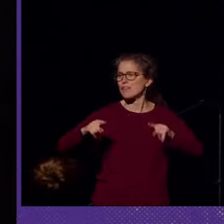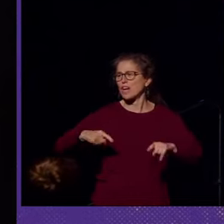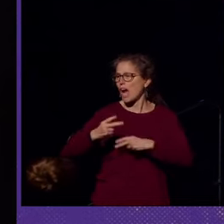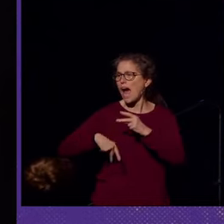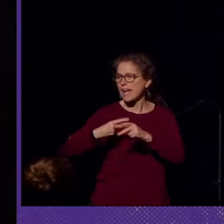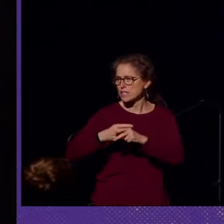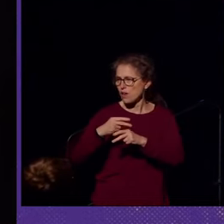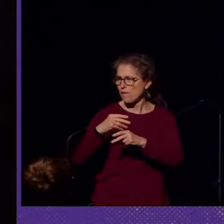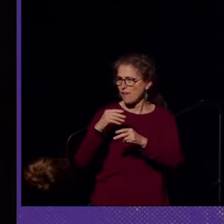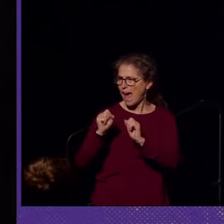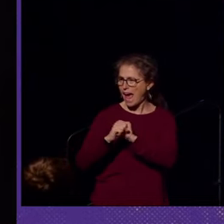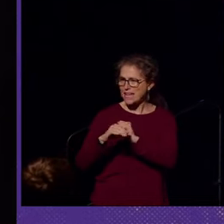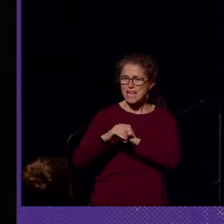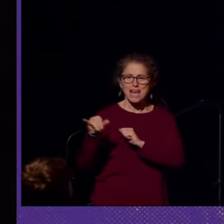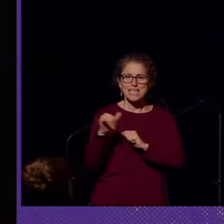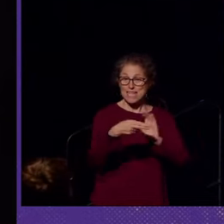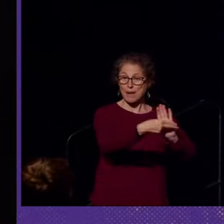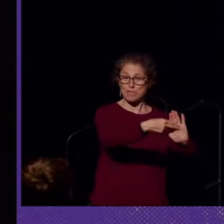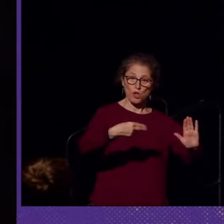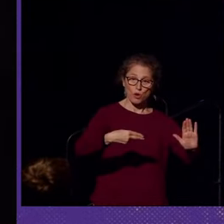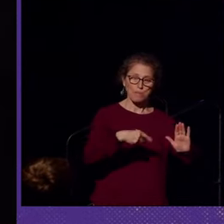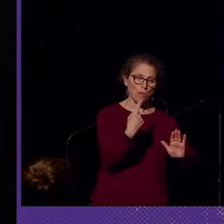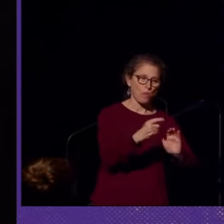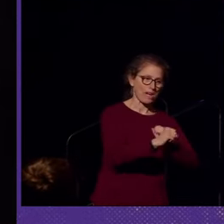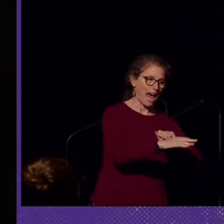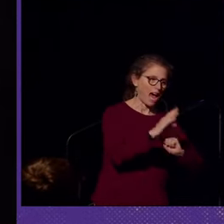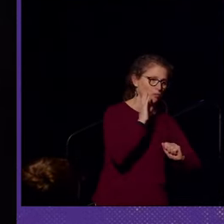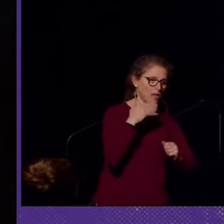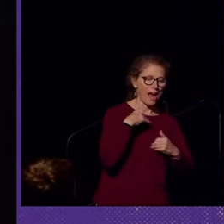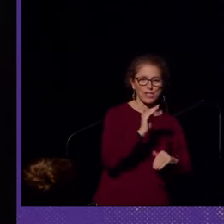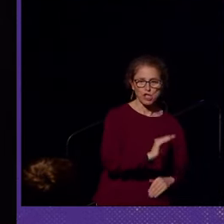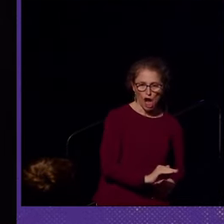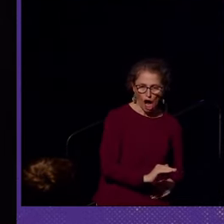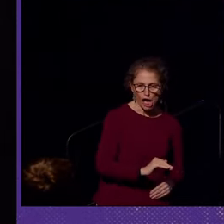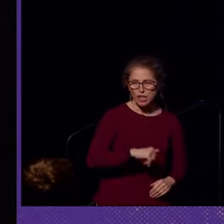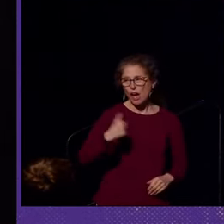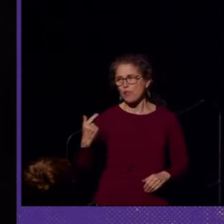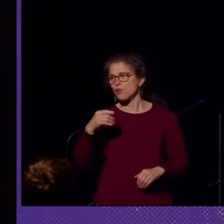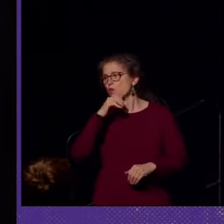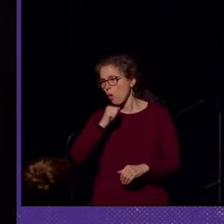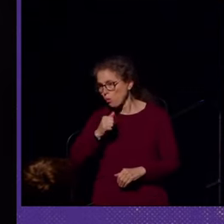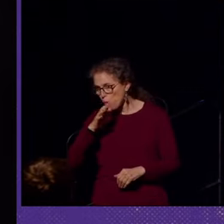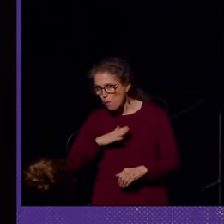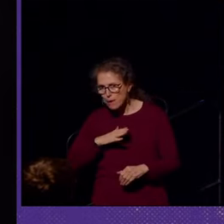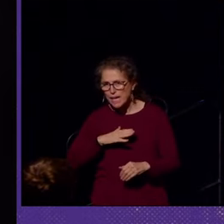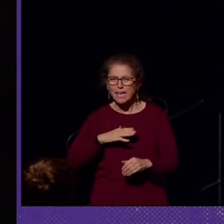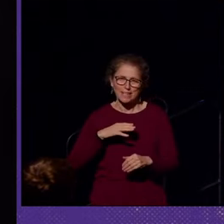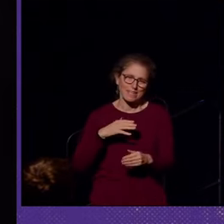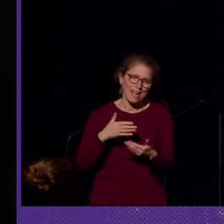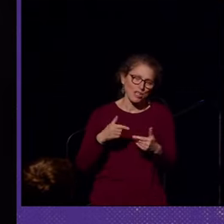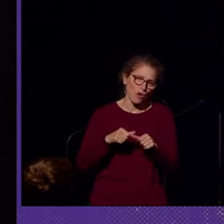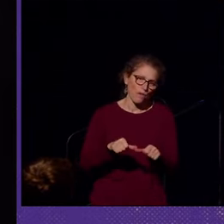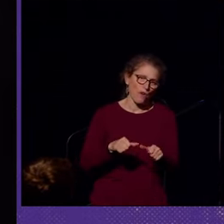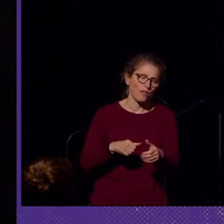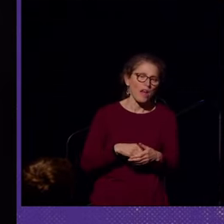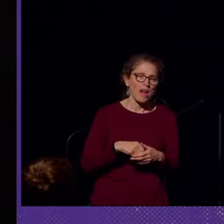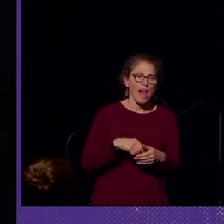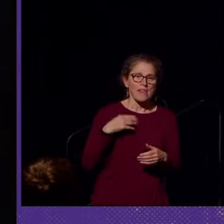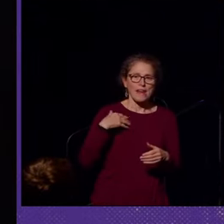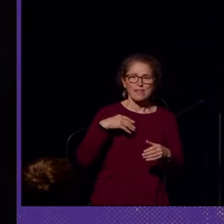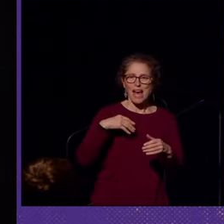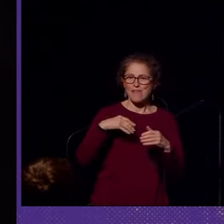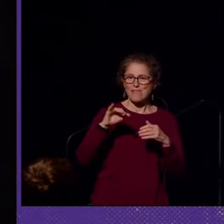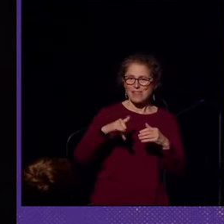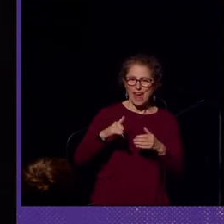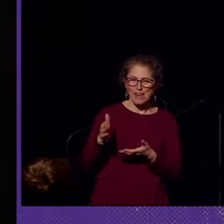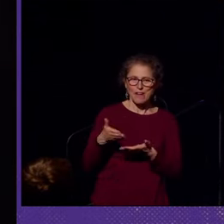slogan, but one ad would feature a child, another one would be an old woman, and so forth. And they would give those ad match to